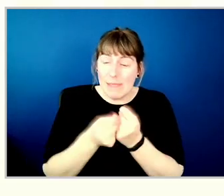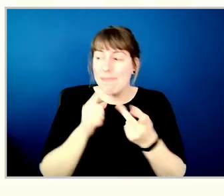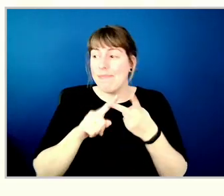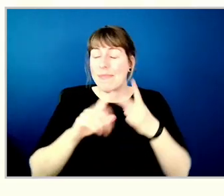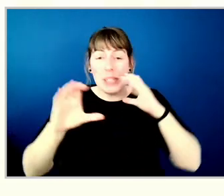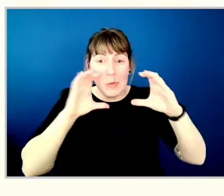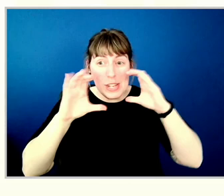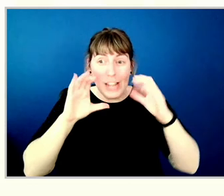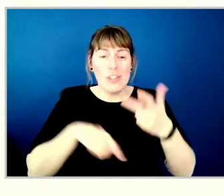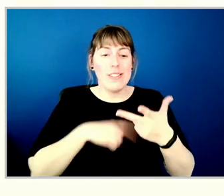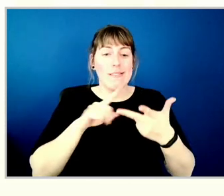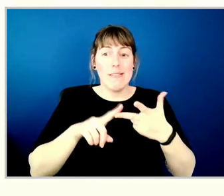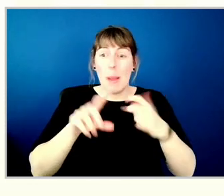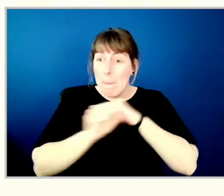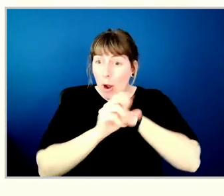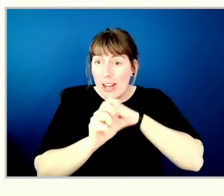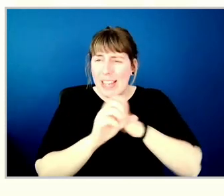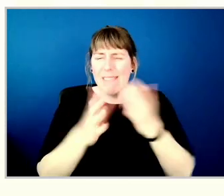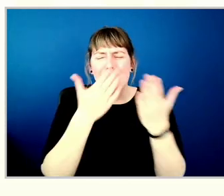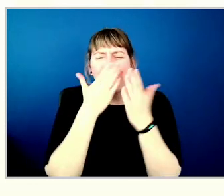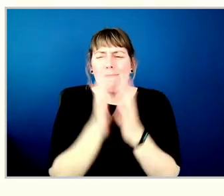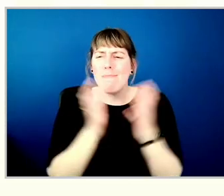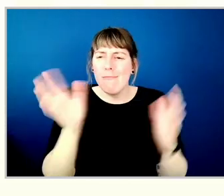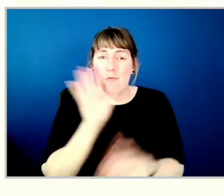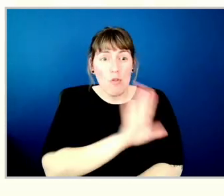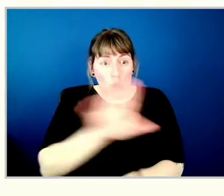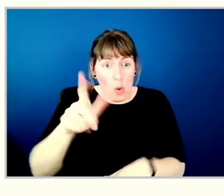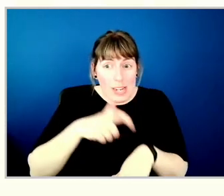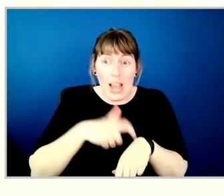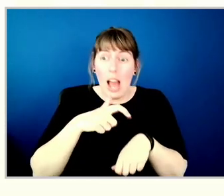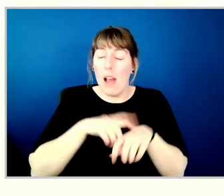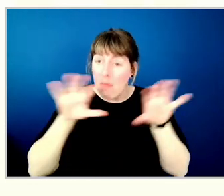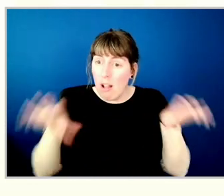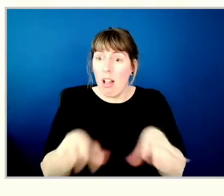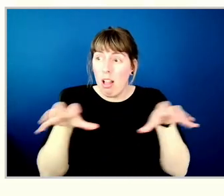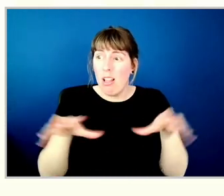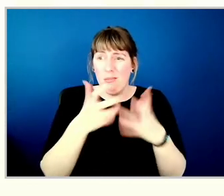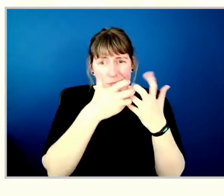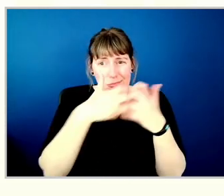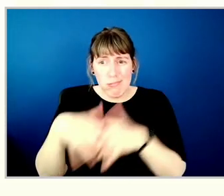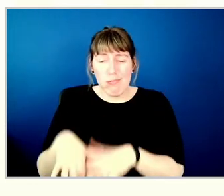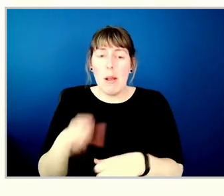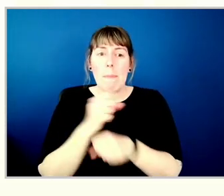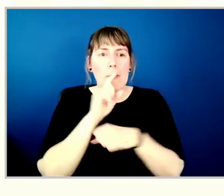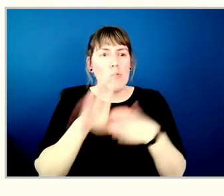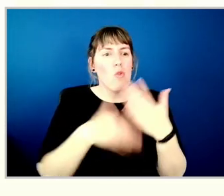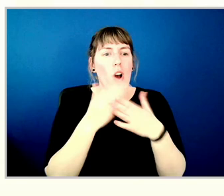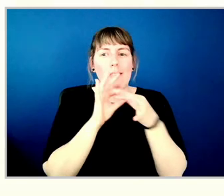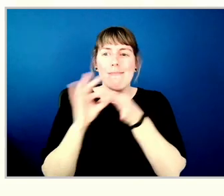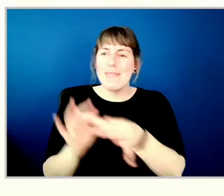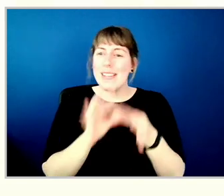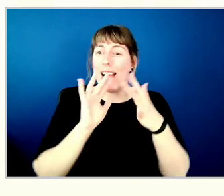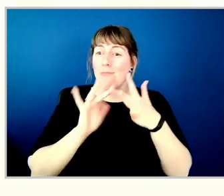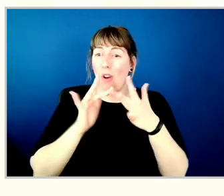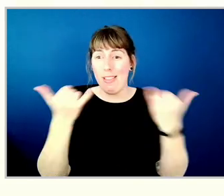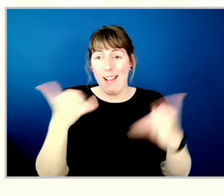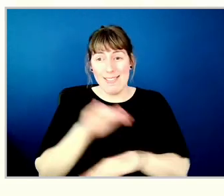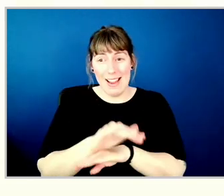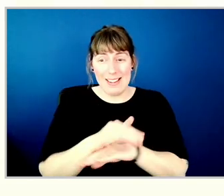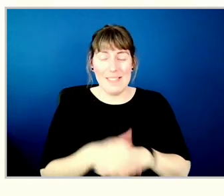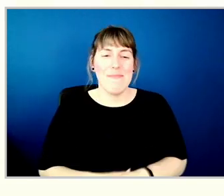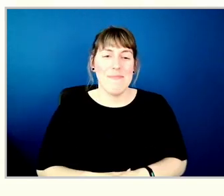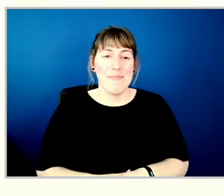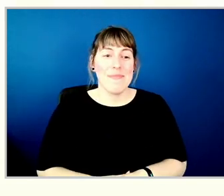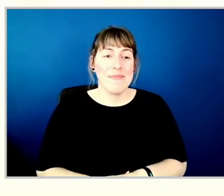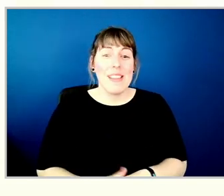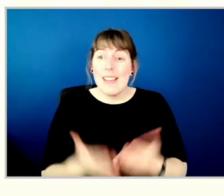marketing team, who have all put in a lot of time and effort in ensuring we can connect with all of you virtually tonight. And also